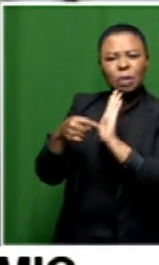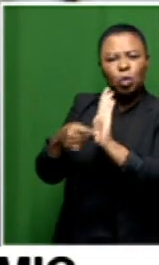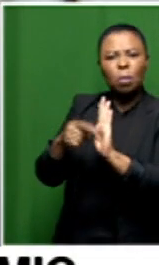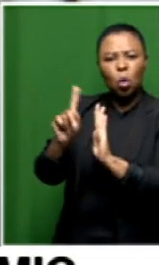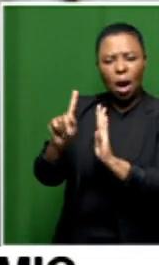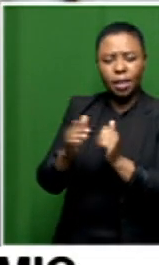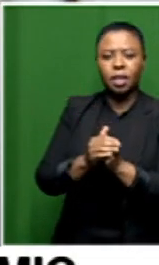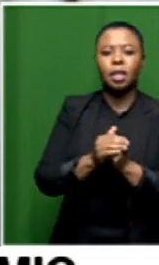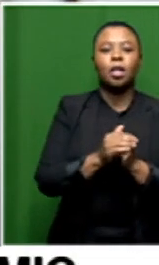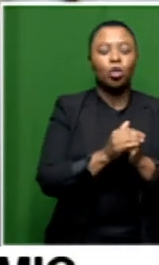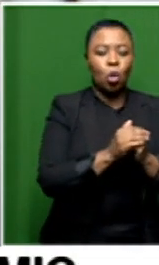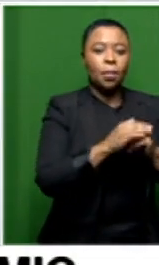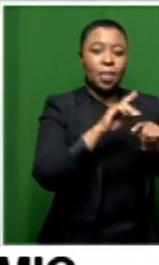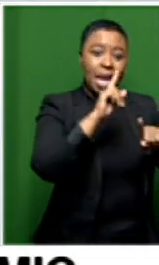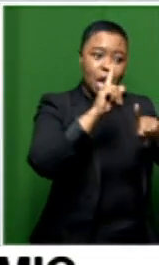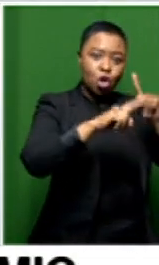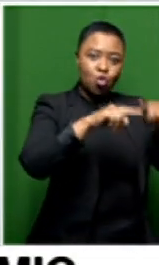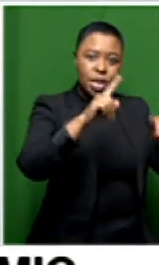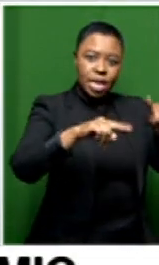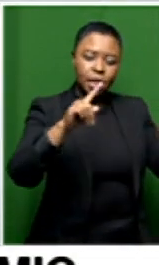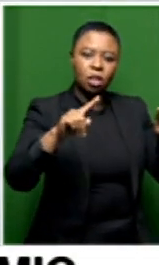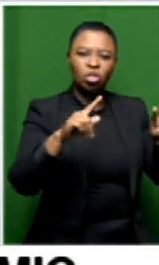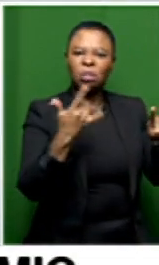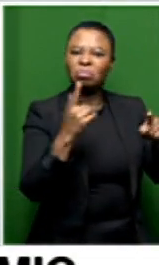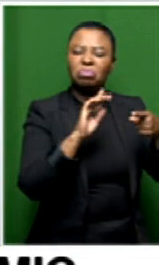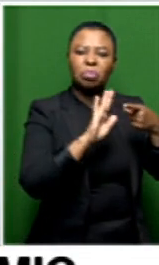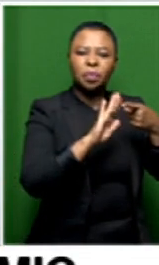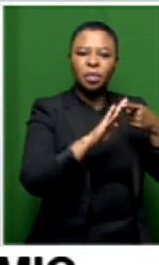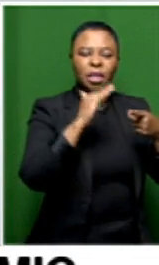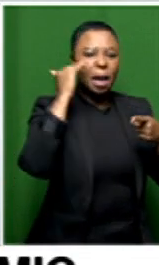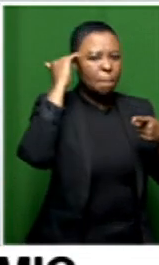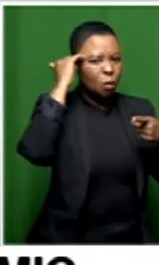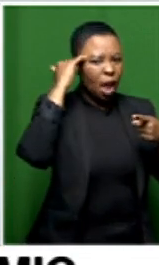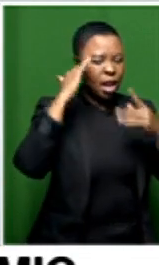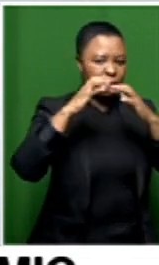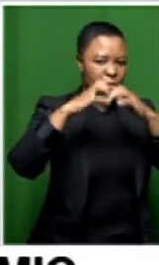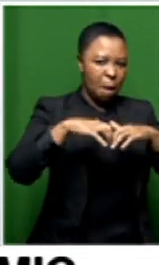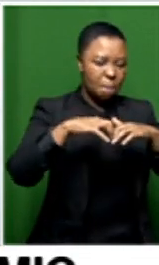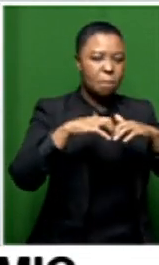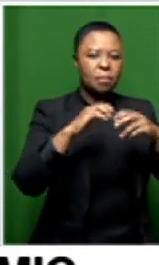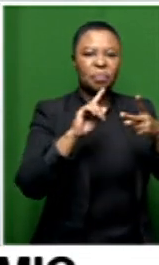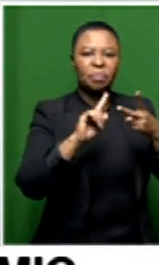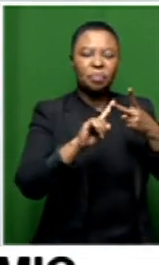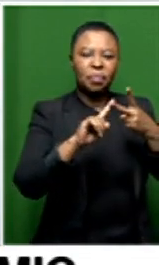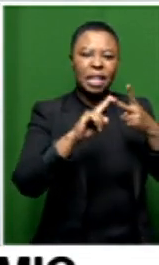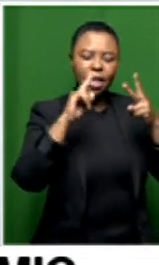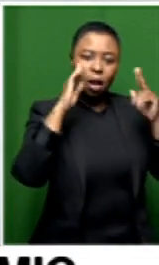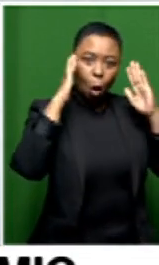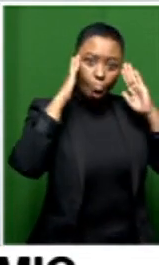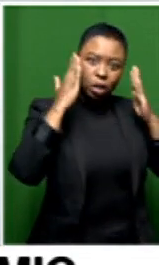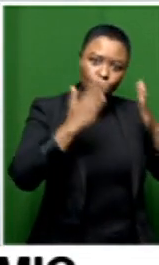of long covert can range from anything from brain fog to con issues with concentration